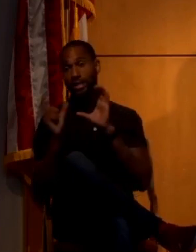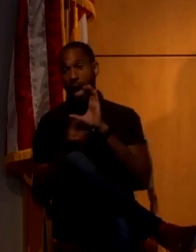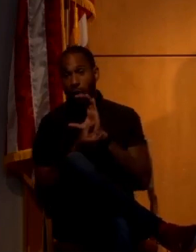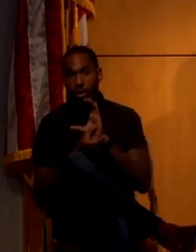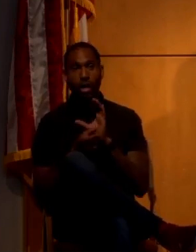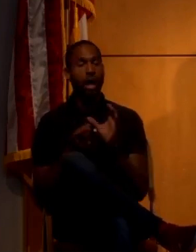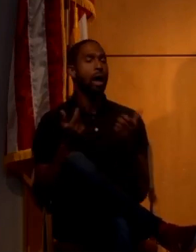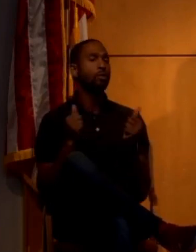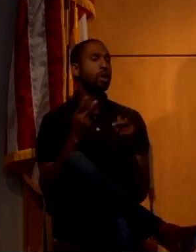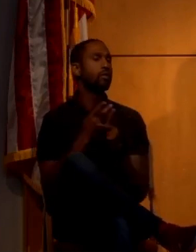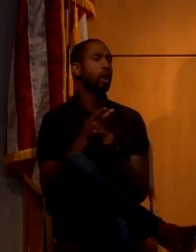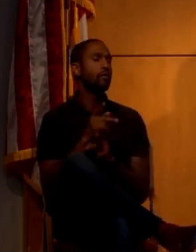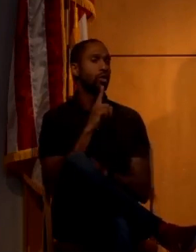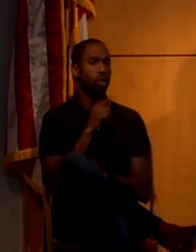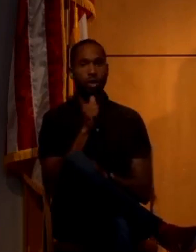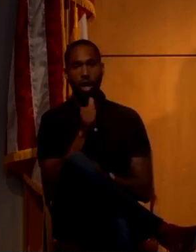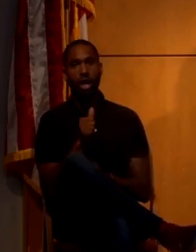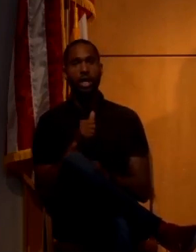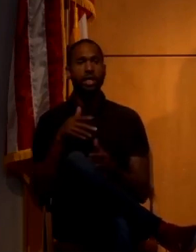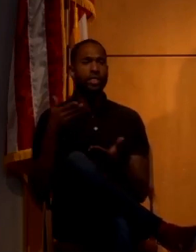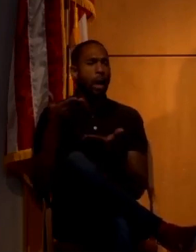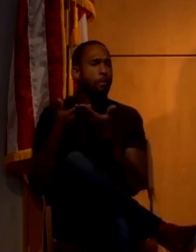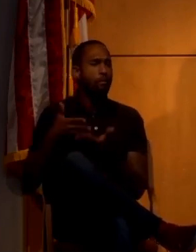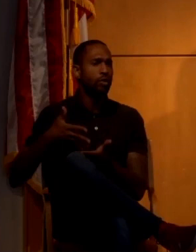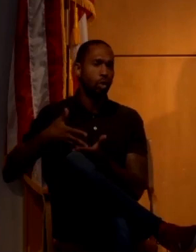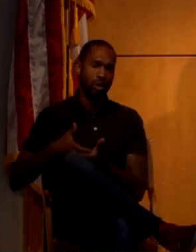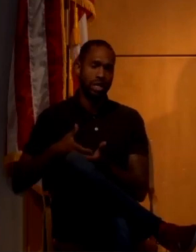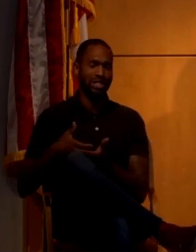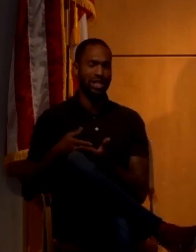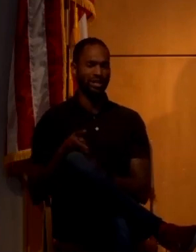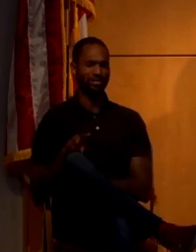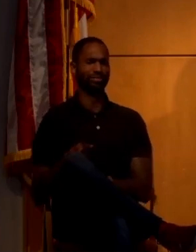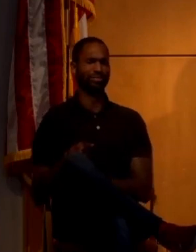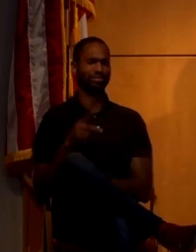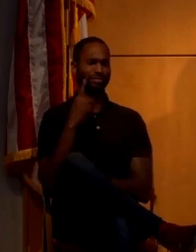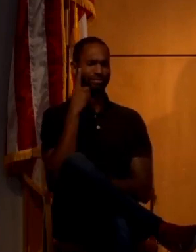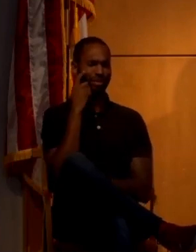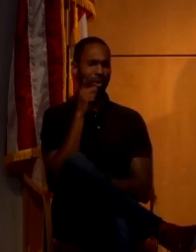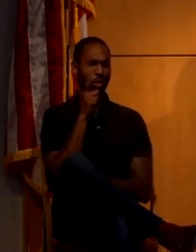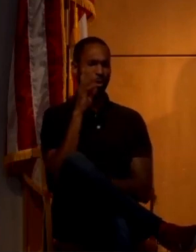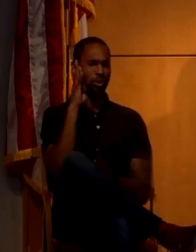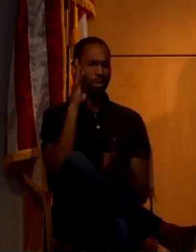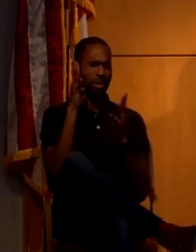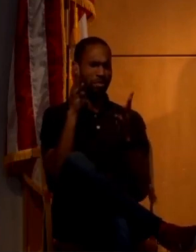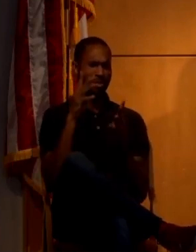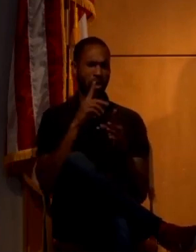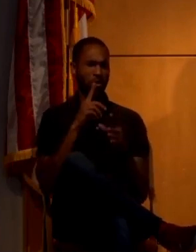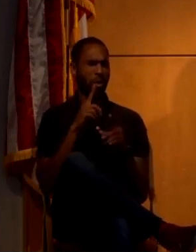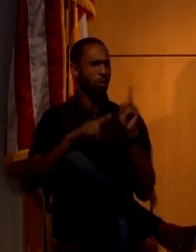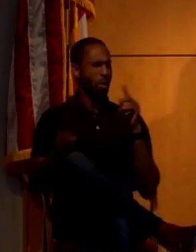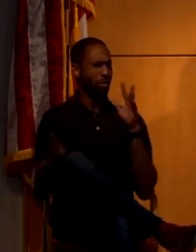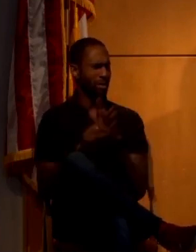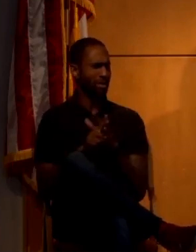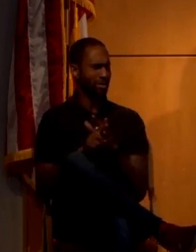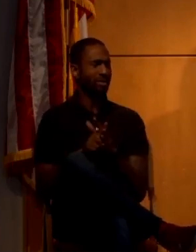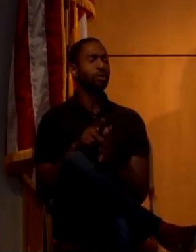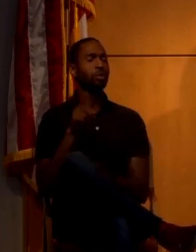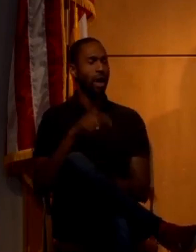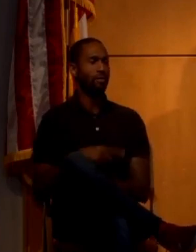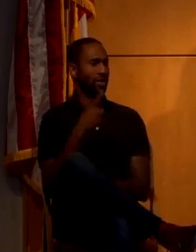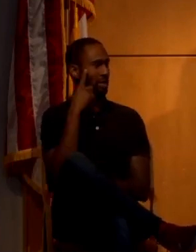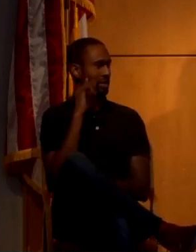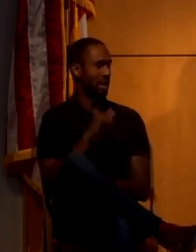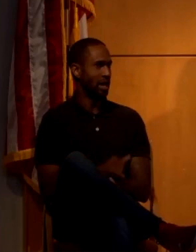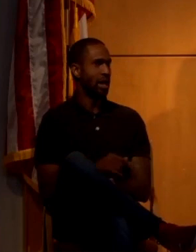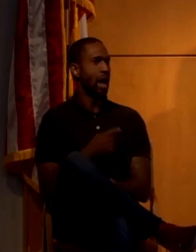figure out if that's real or not. It's so weak that you have to wonder, it's just, is this coming up by random chance? And it's just always what you have to think.